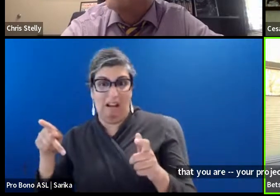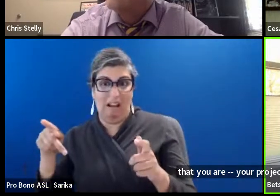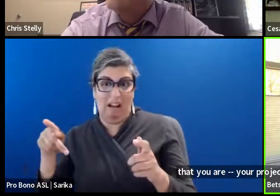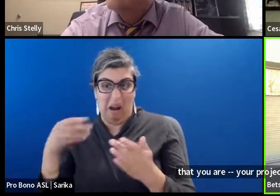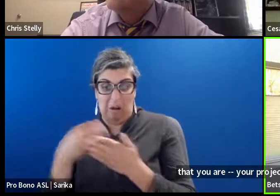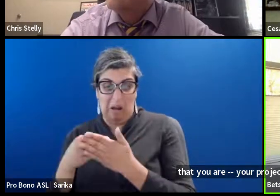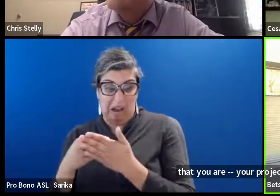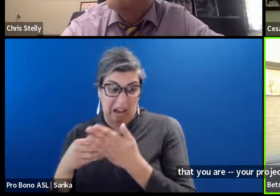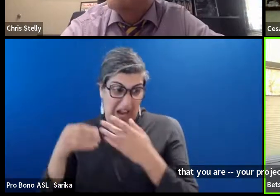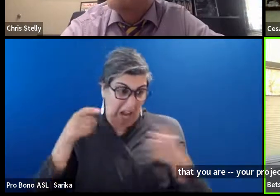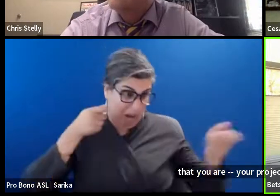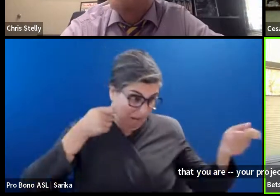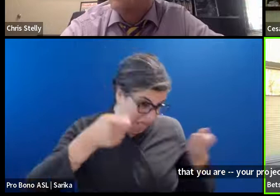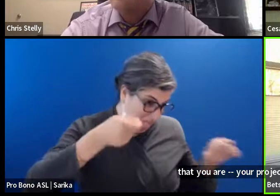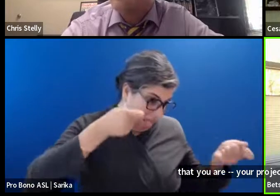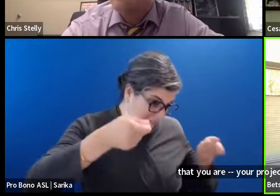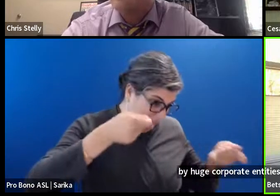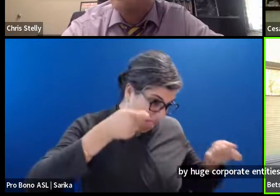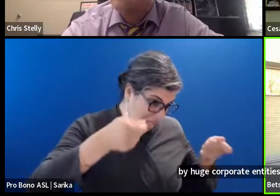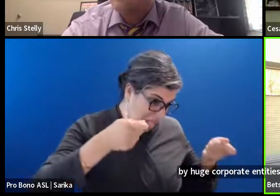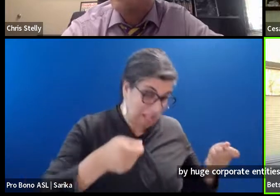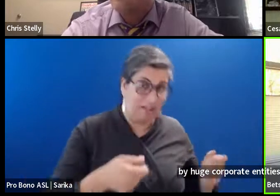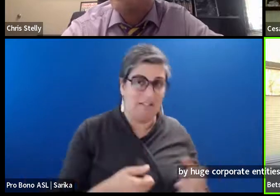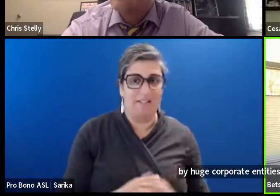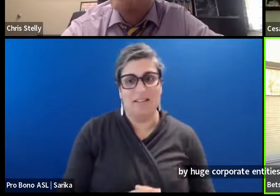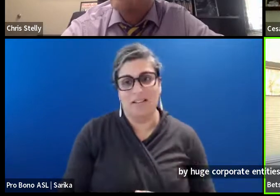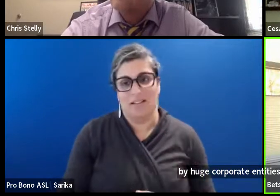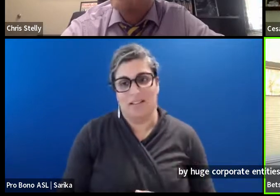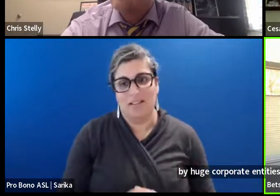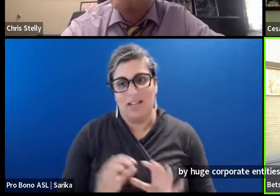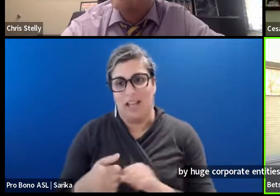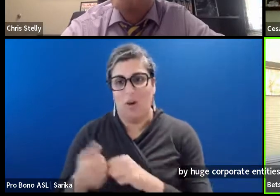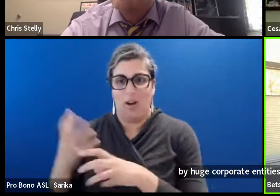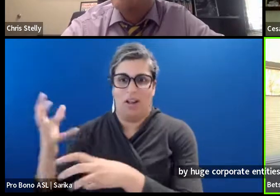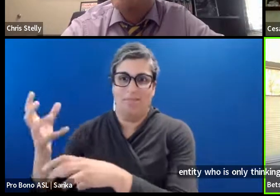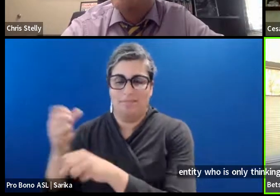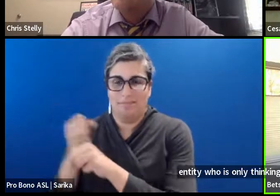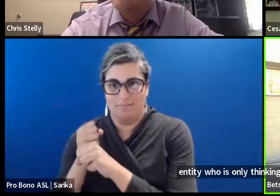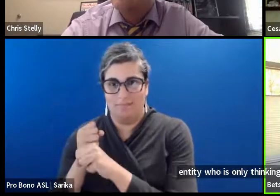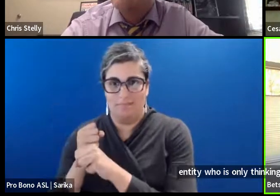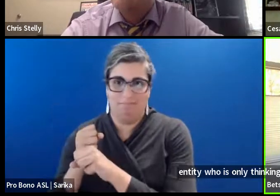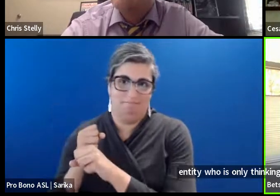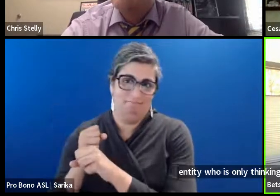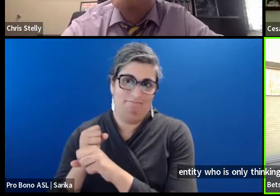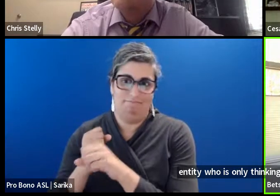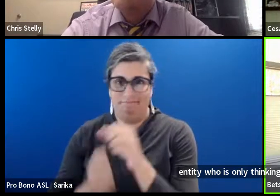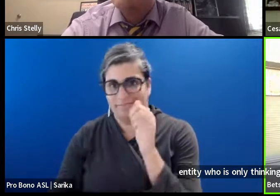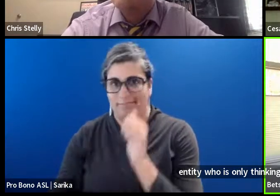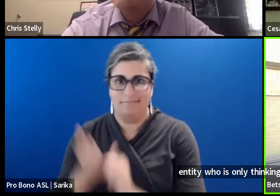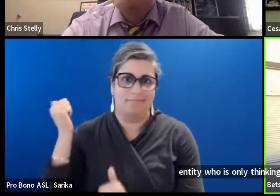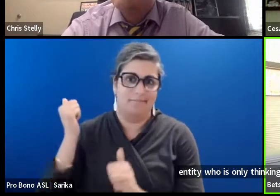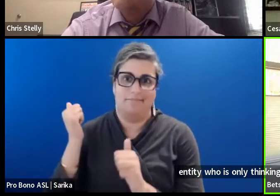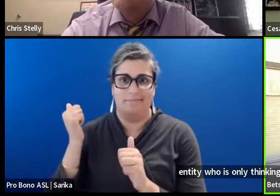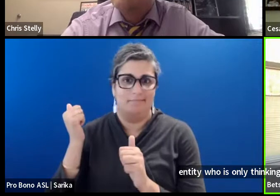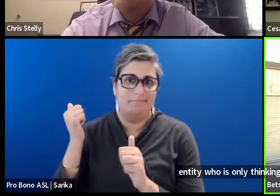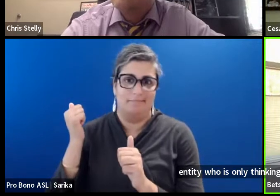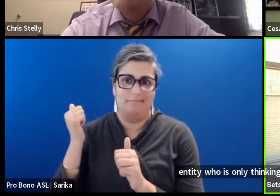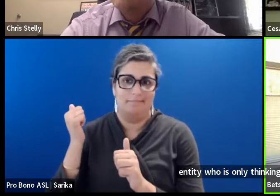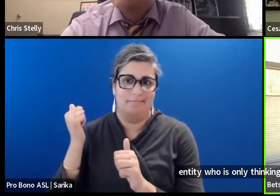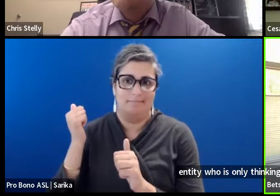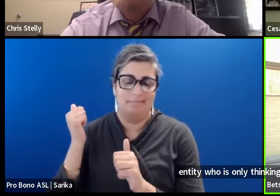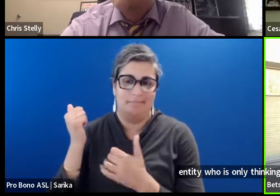about, you know, first and foremost, how to get, you know, the most, um, the most,